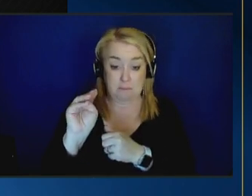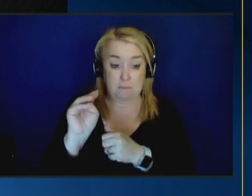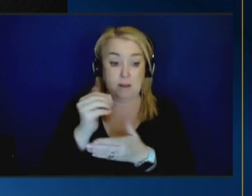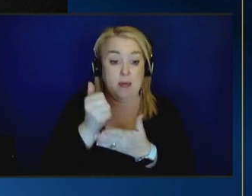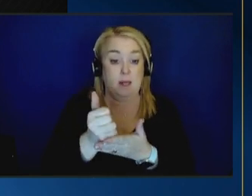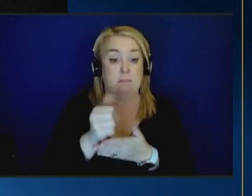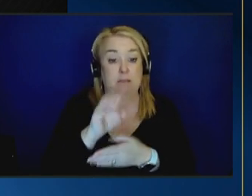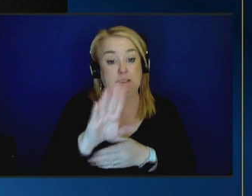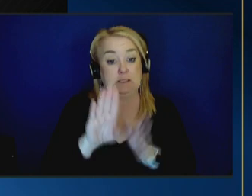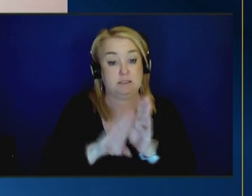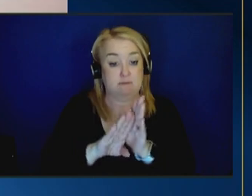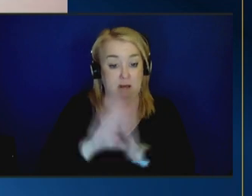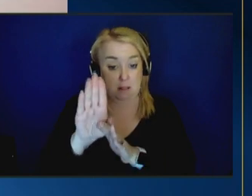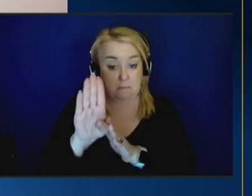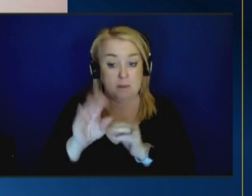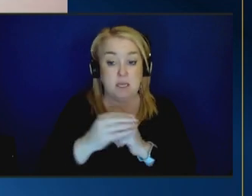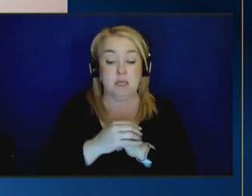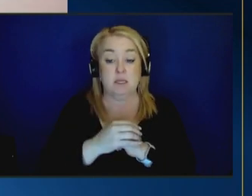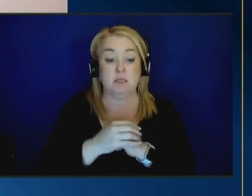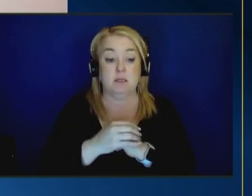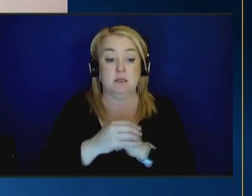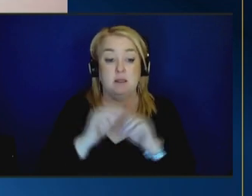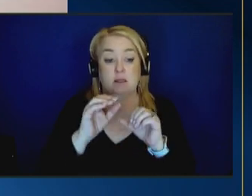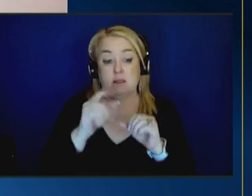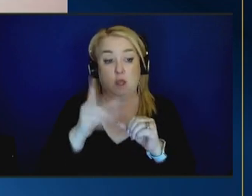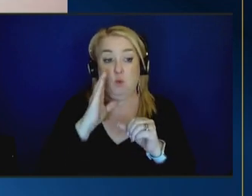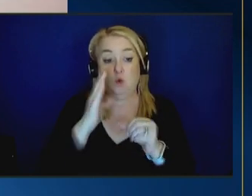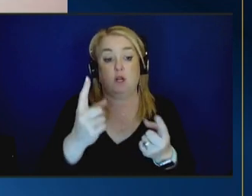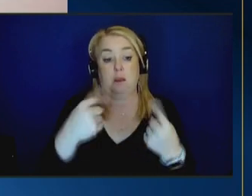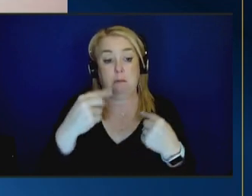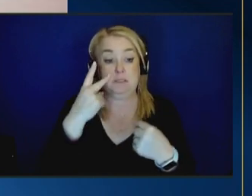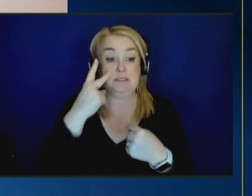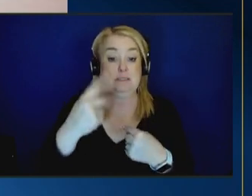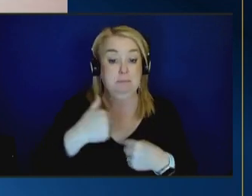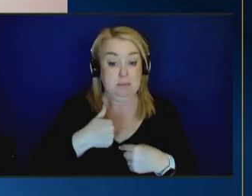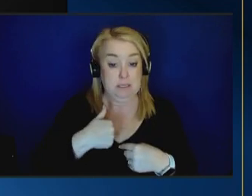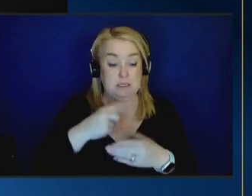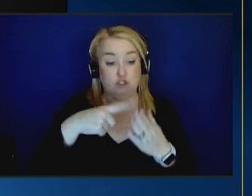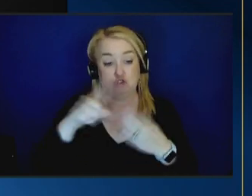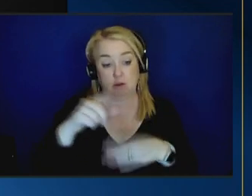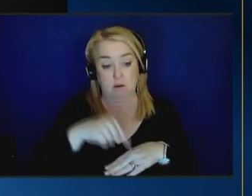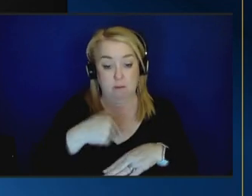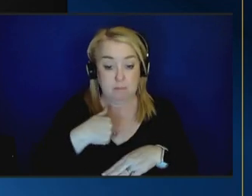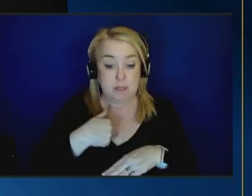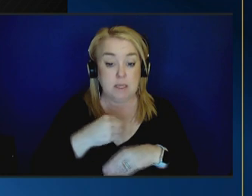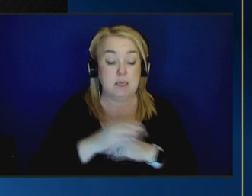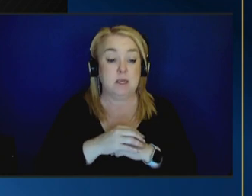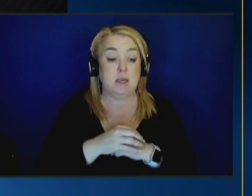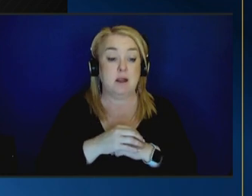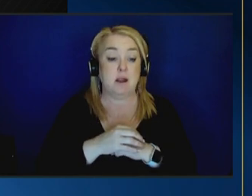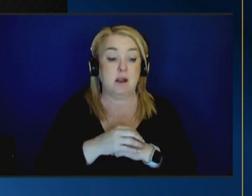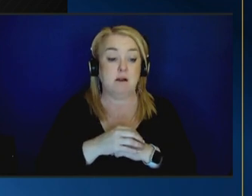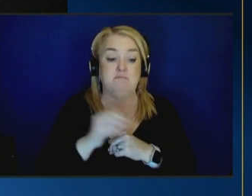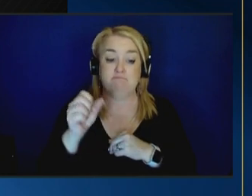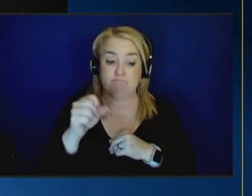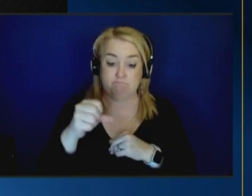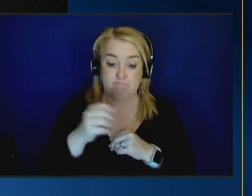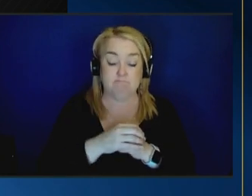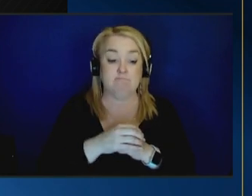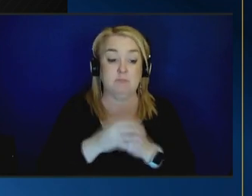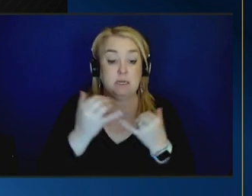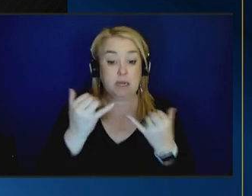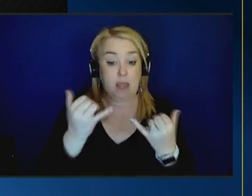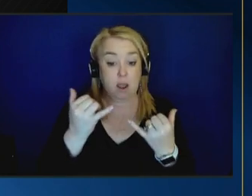development and they would come see me make sure dad was doing okay and so yeah now that the substance